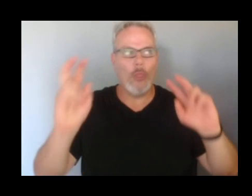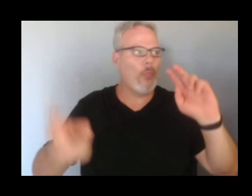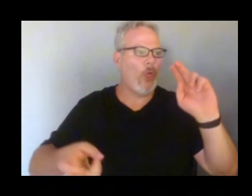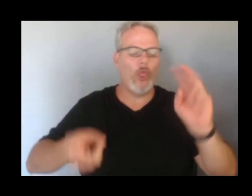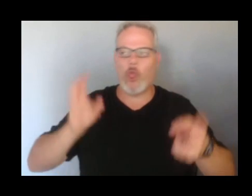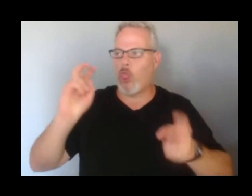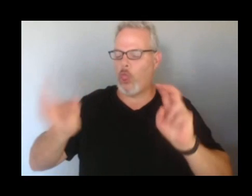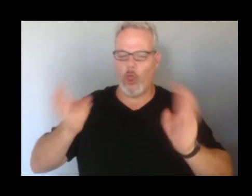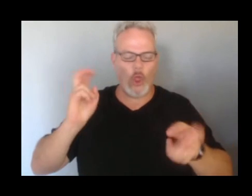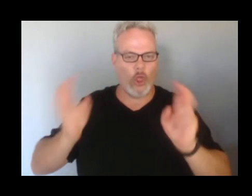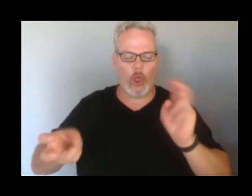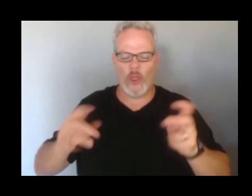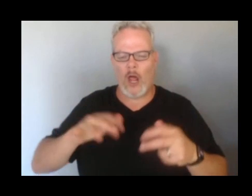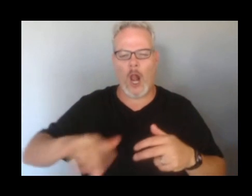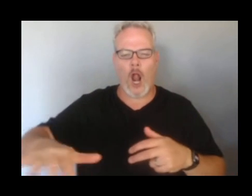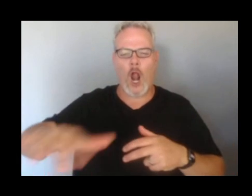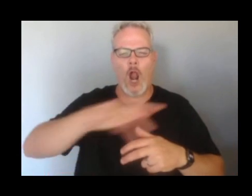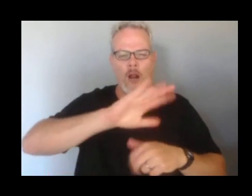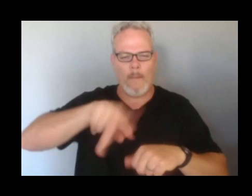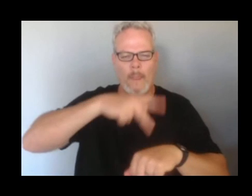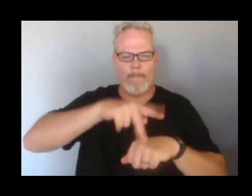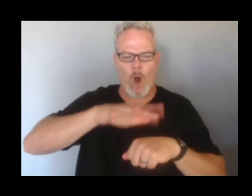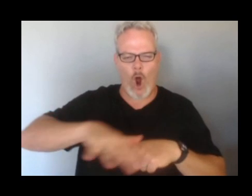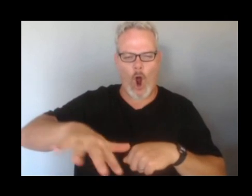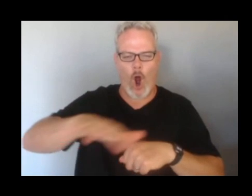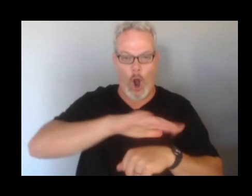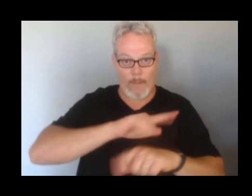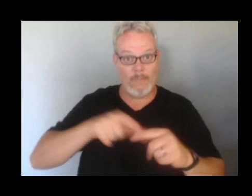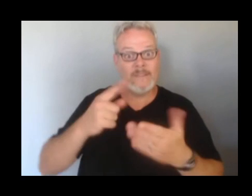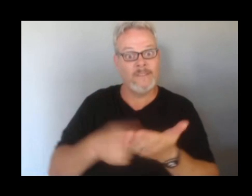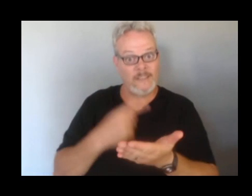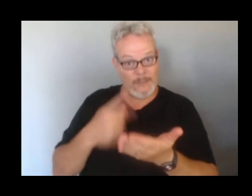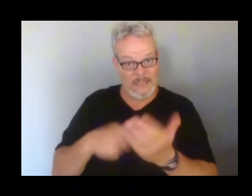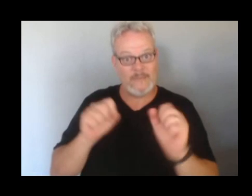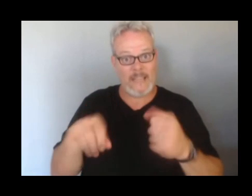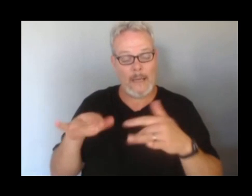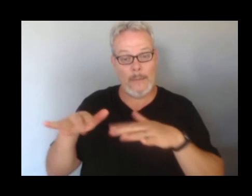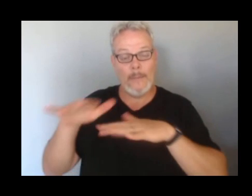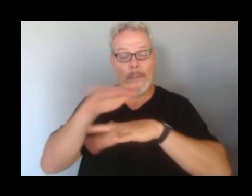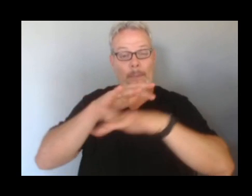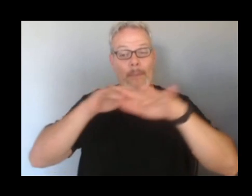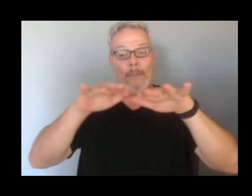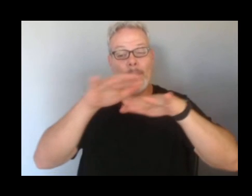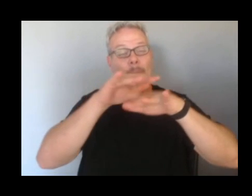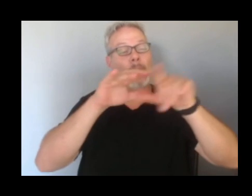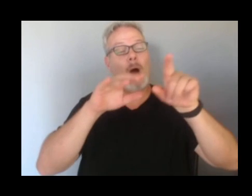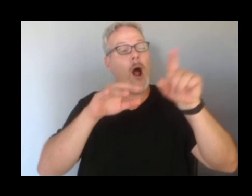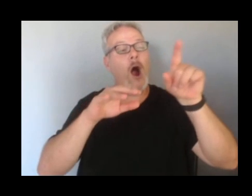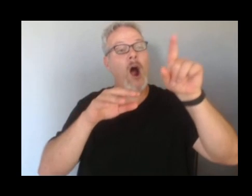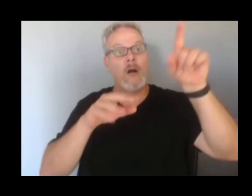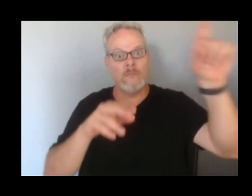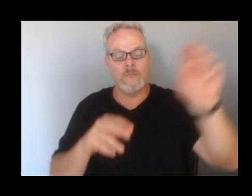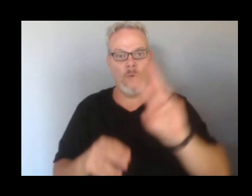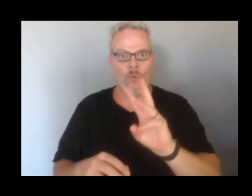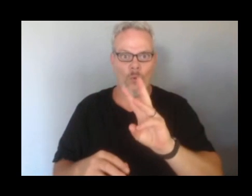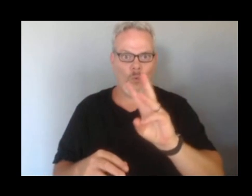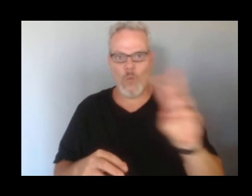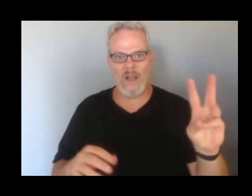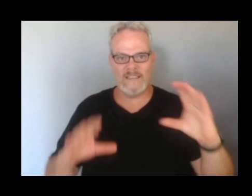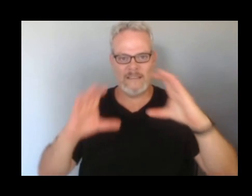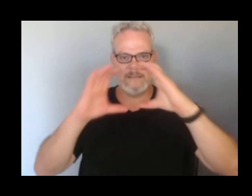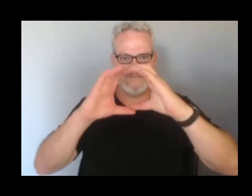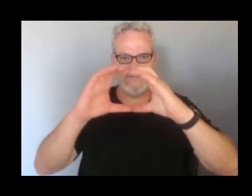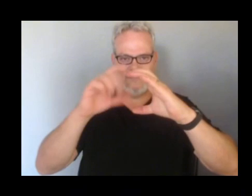gas can fly further away as well, so here you see the effects wrapping around south Hawaii to the west side of the island as well.